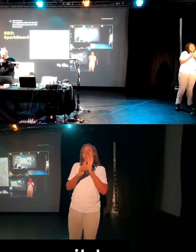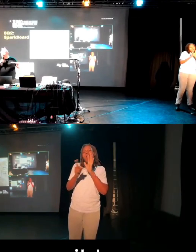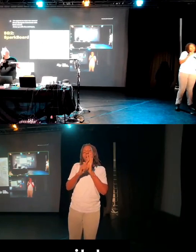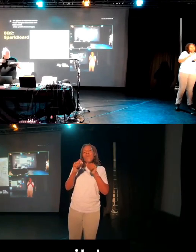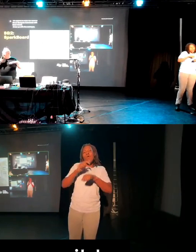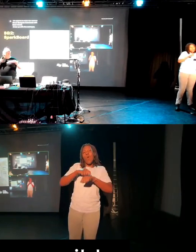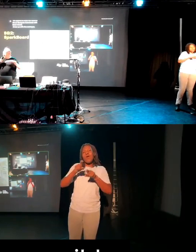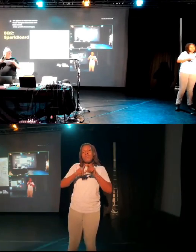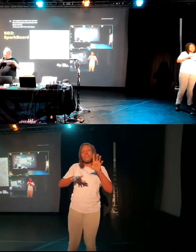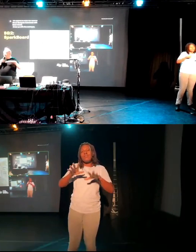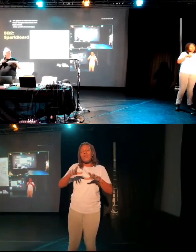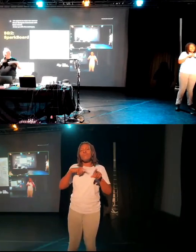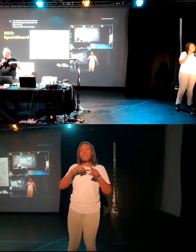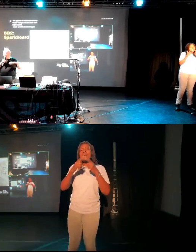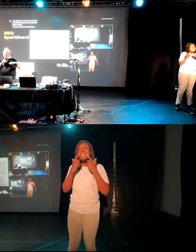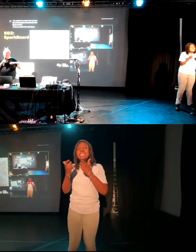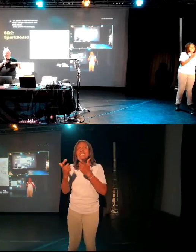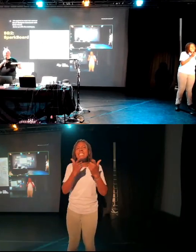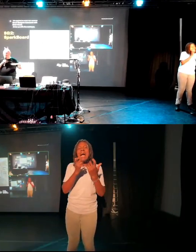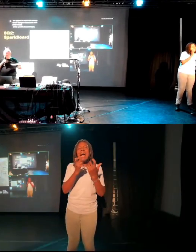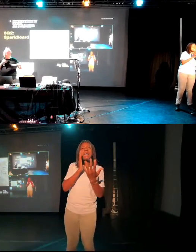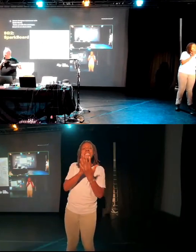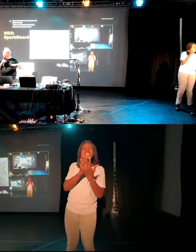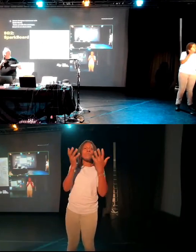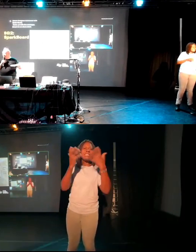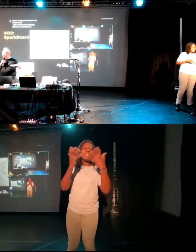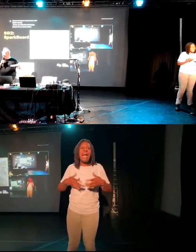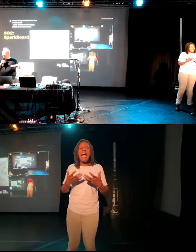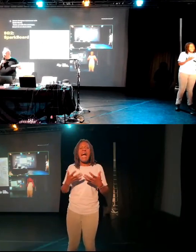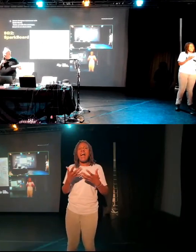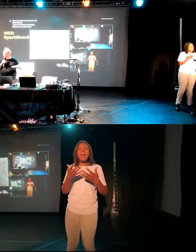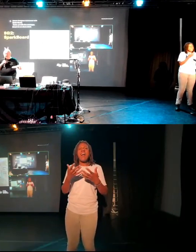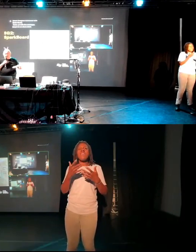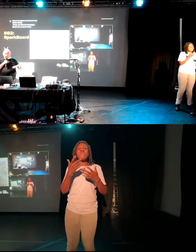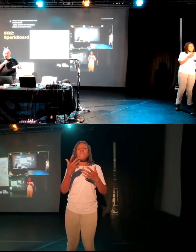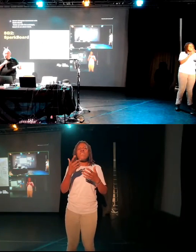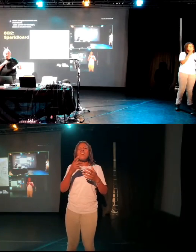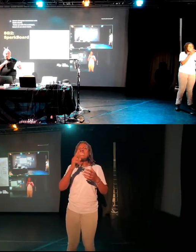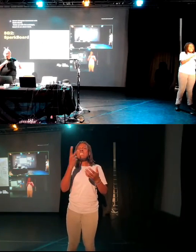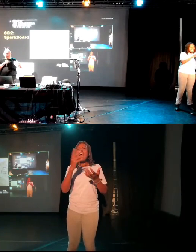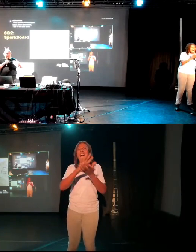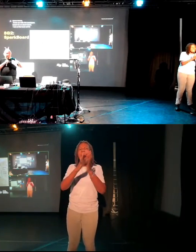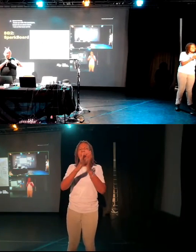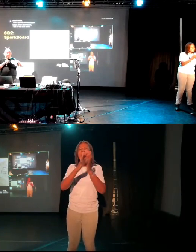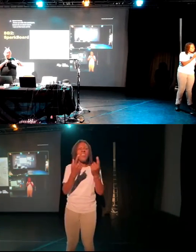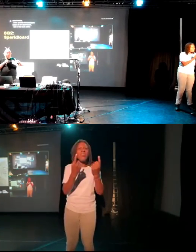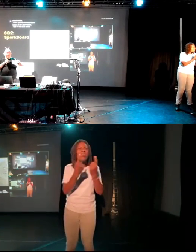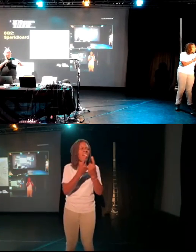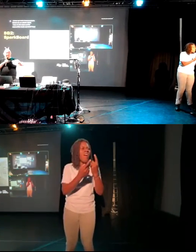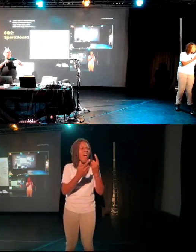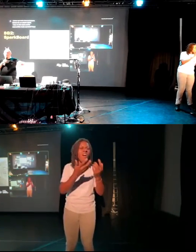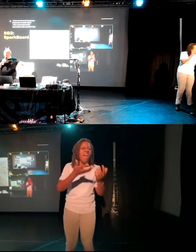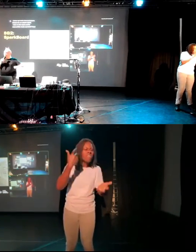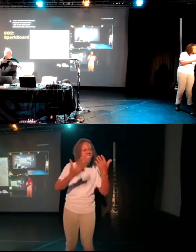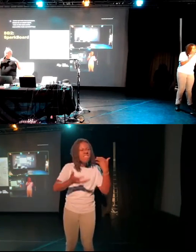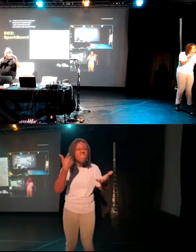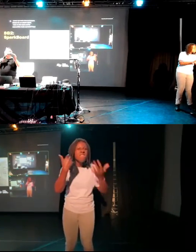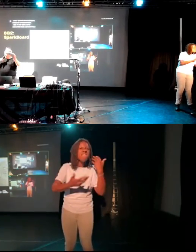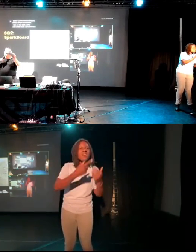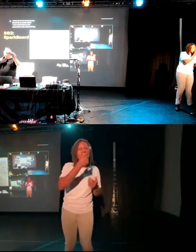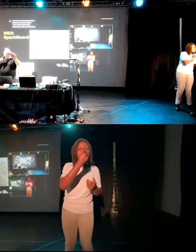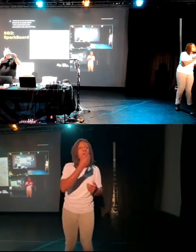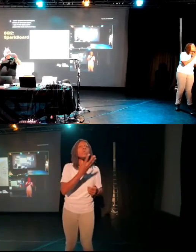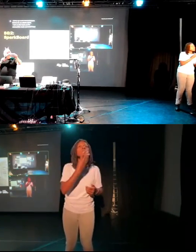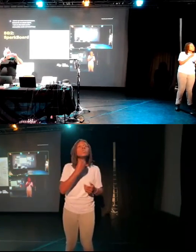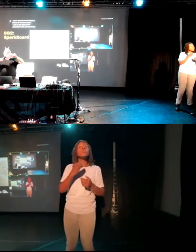for bits of accessible tech and stuff which is effectively junk from car boot sales that I can use in music sessions. And this one was